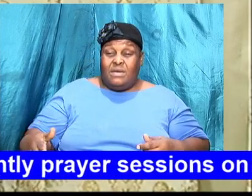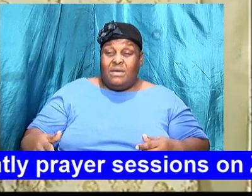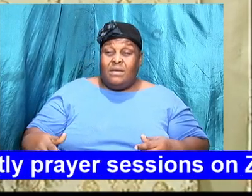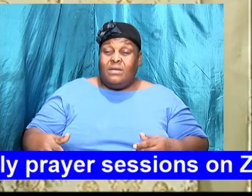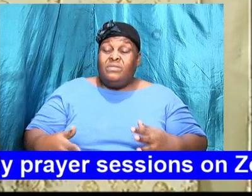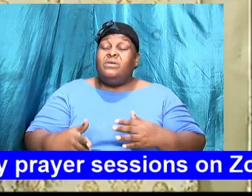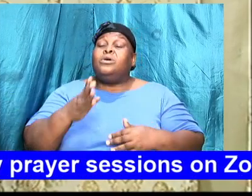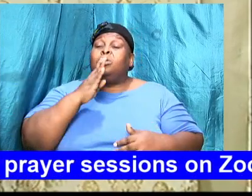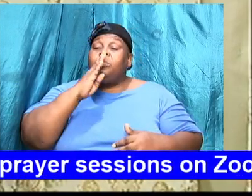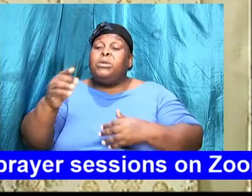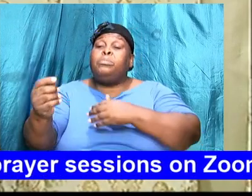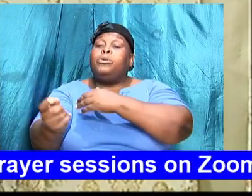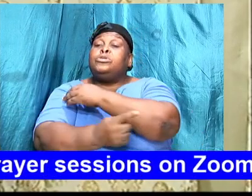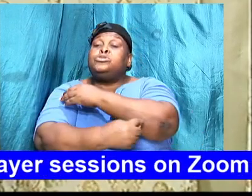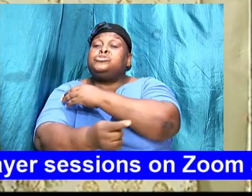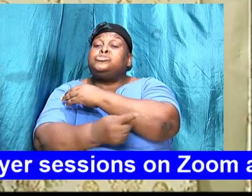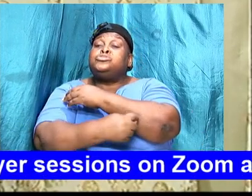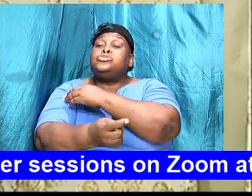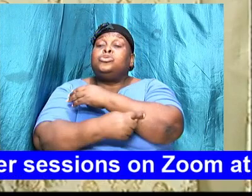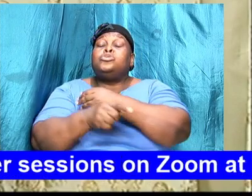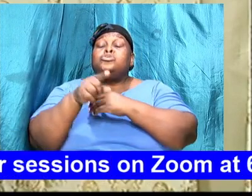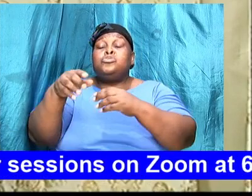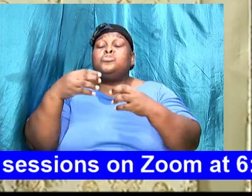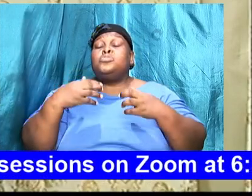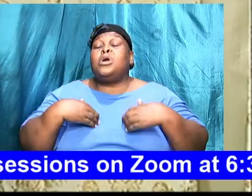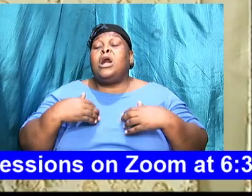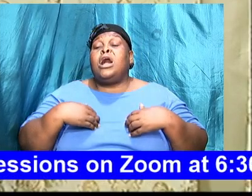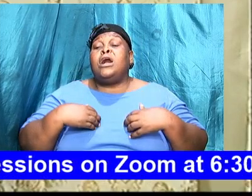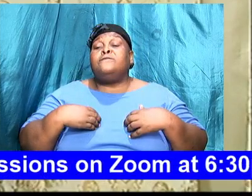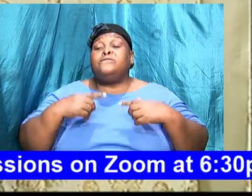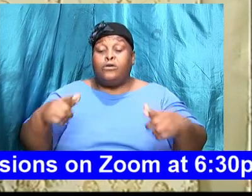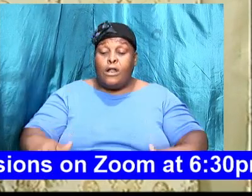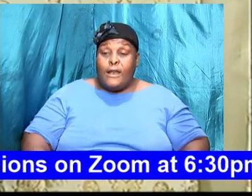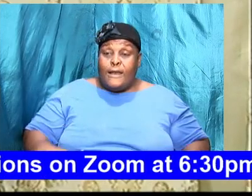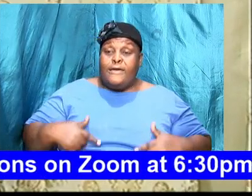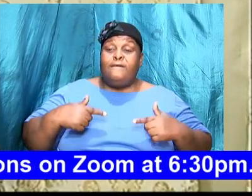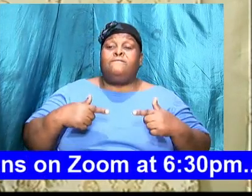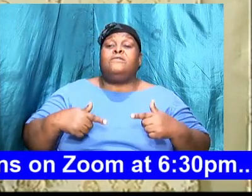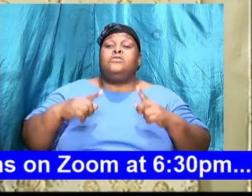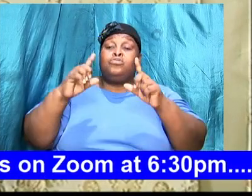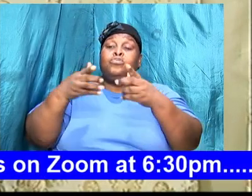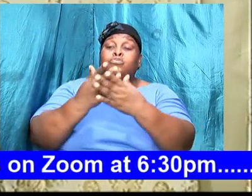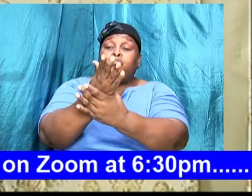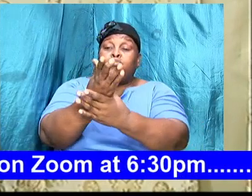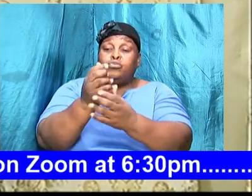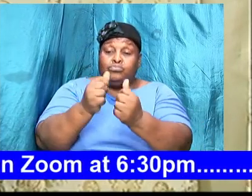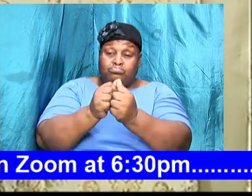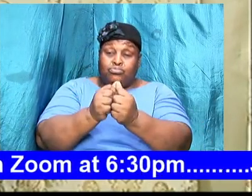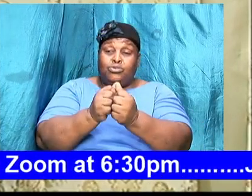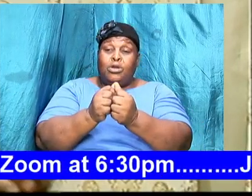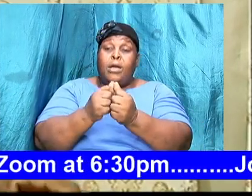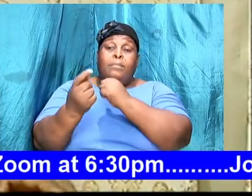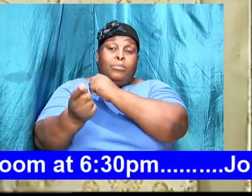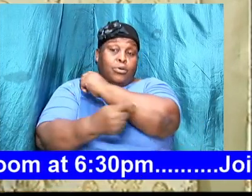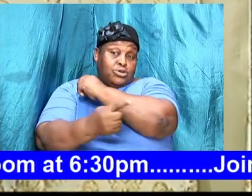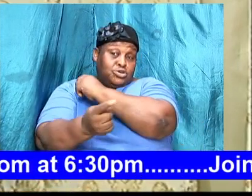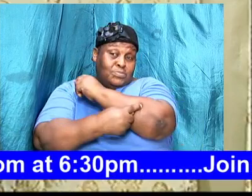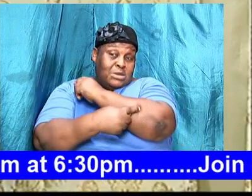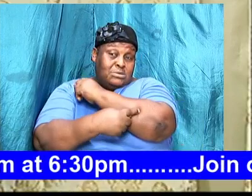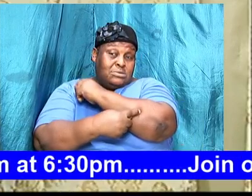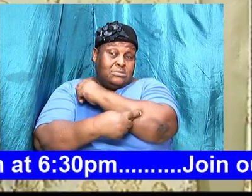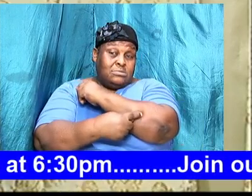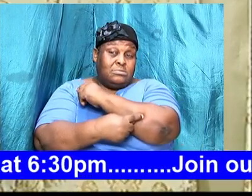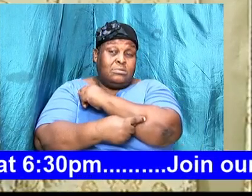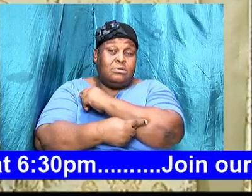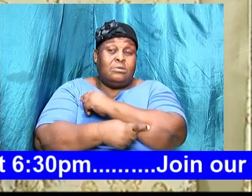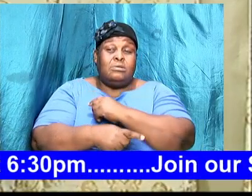repercussions. You are going to have to live with it. You are going to have to go through with it. I want you to know that God will not mess with free will.